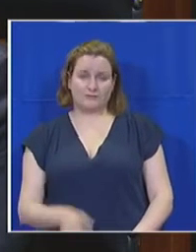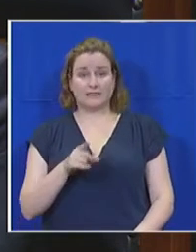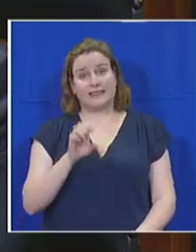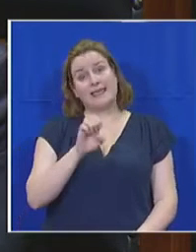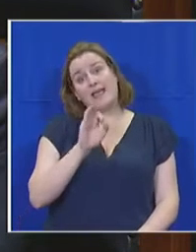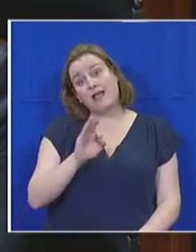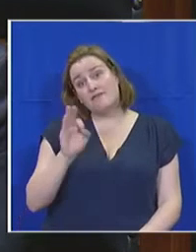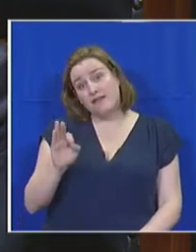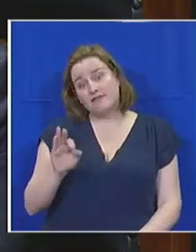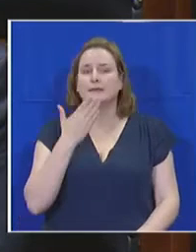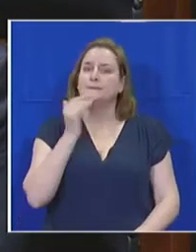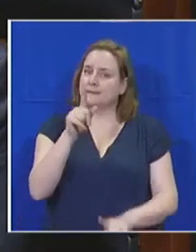EFF went into those municipalities.